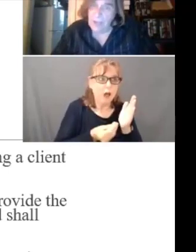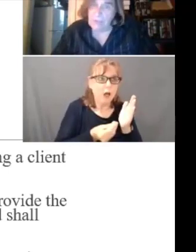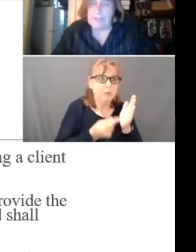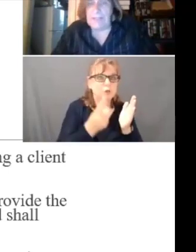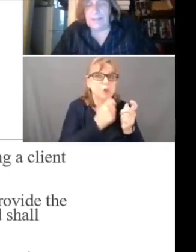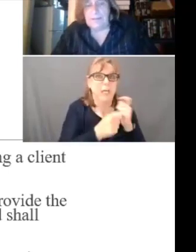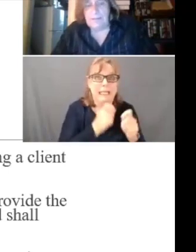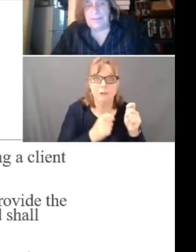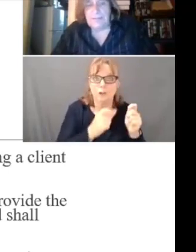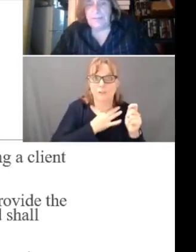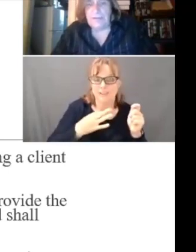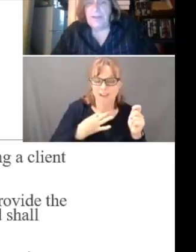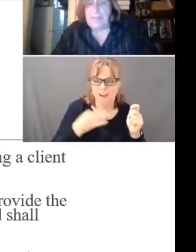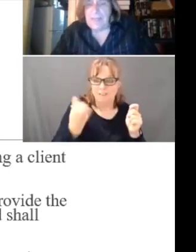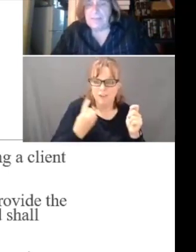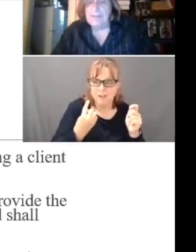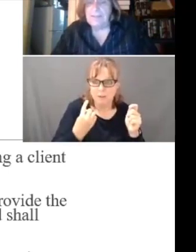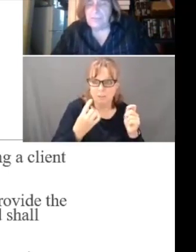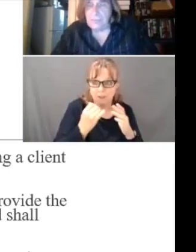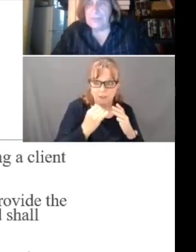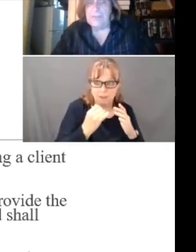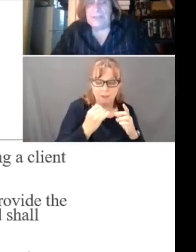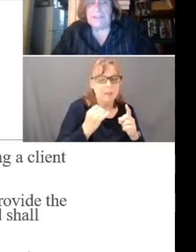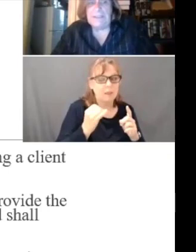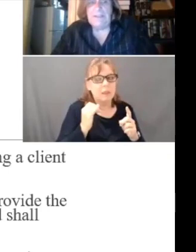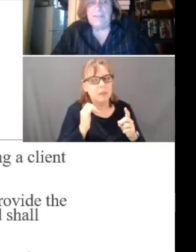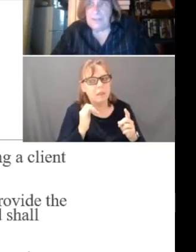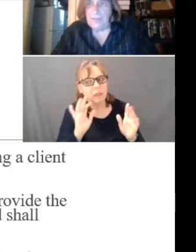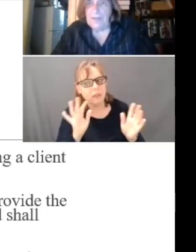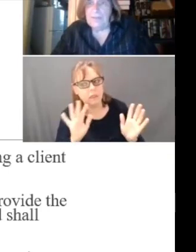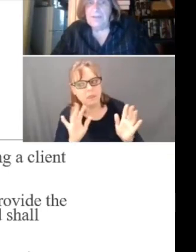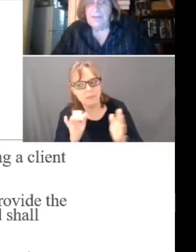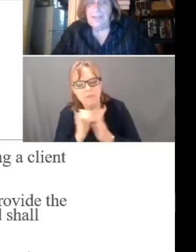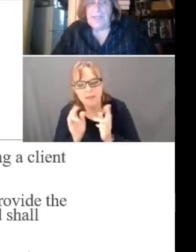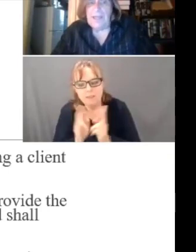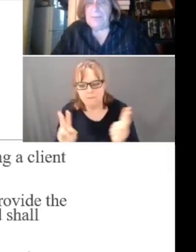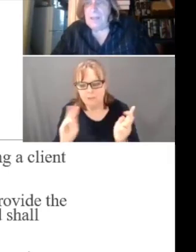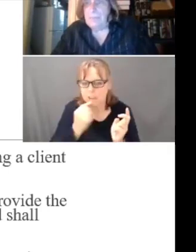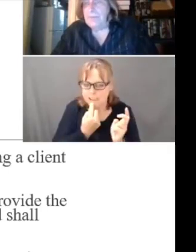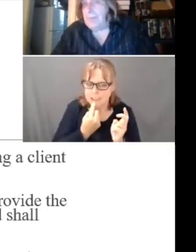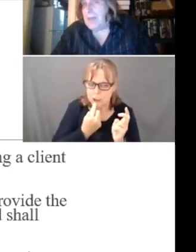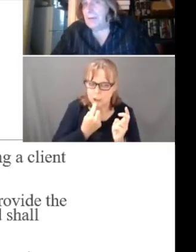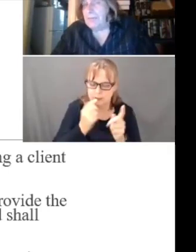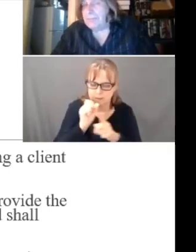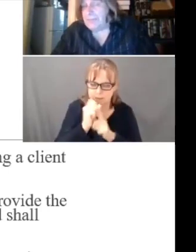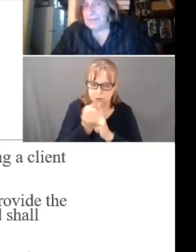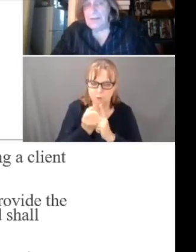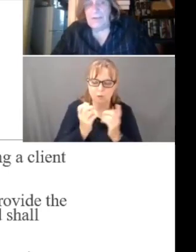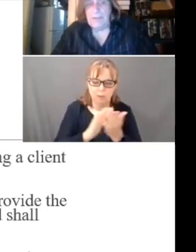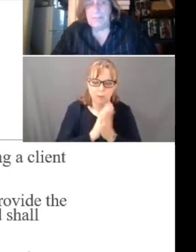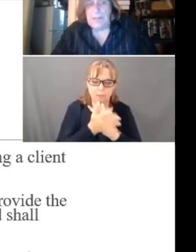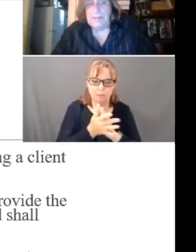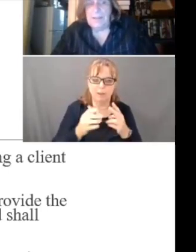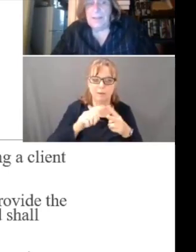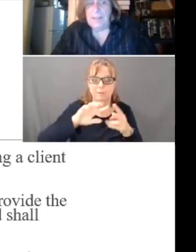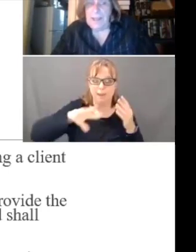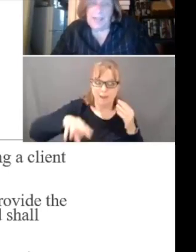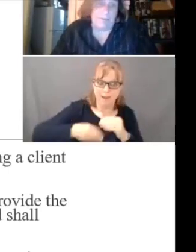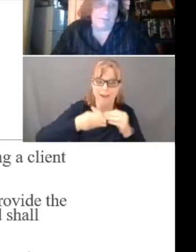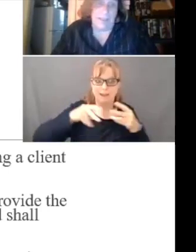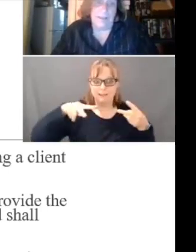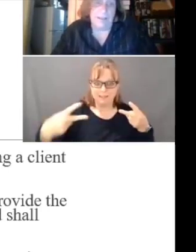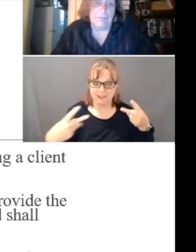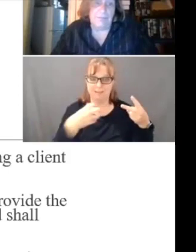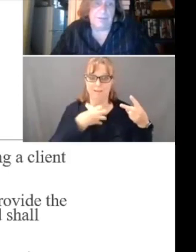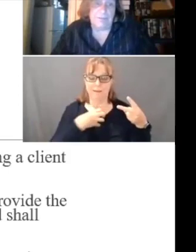that's not related to the decision, that is extremely serious and it becomes a matter of a secondary complaint. And